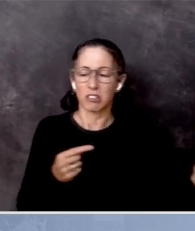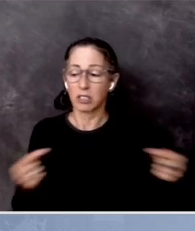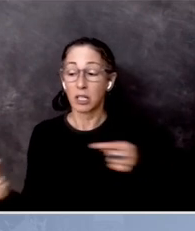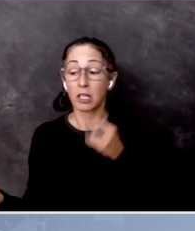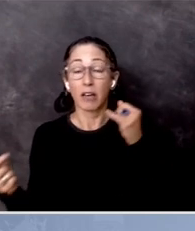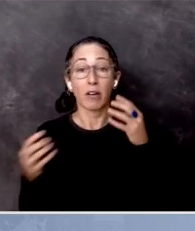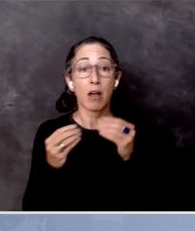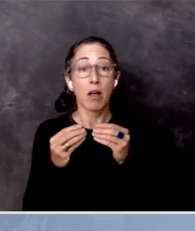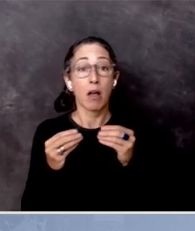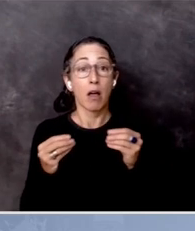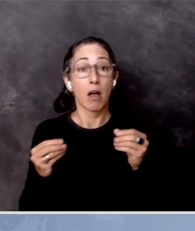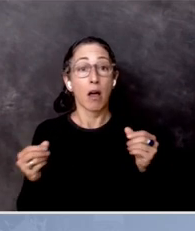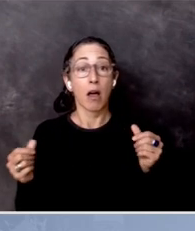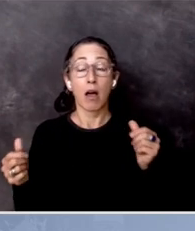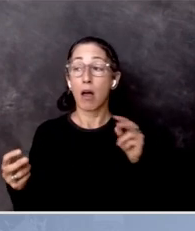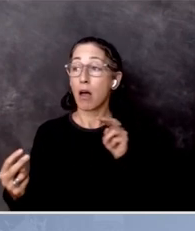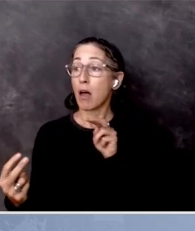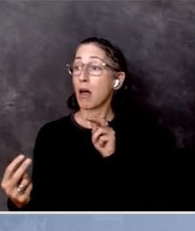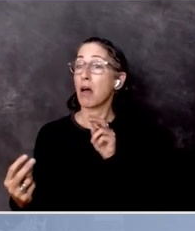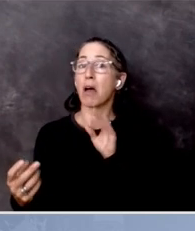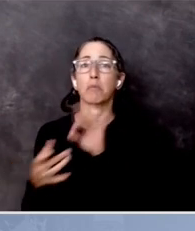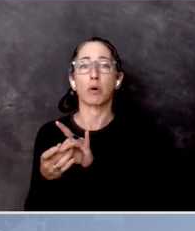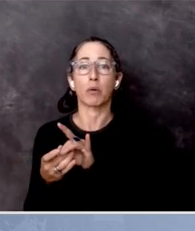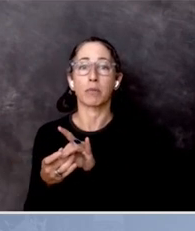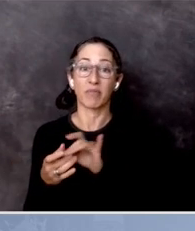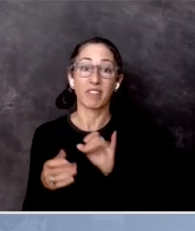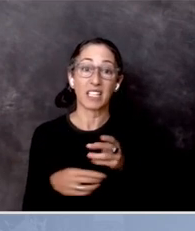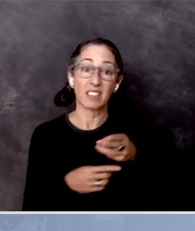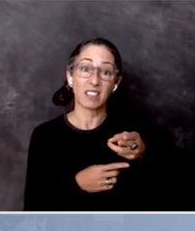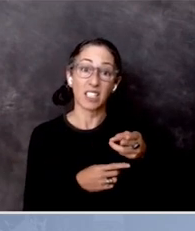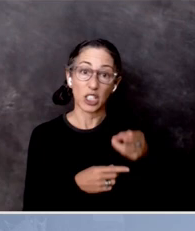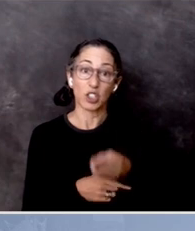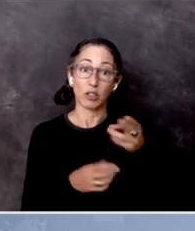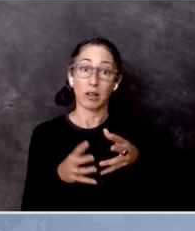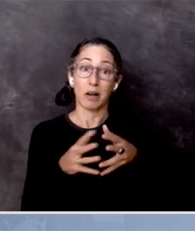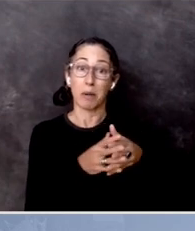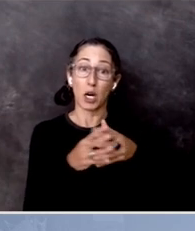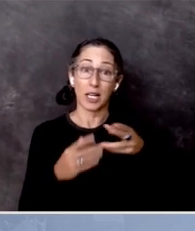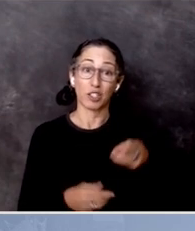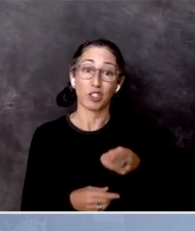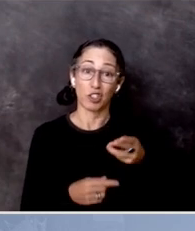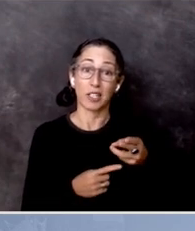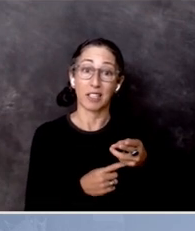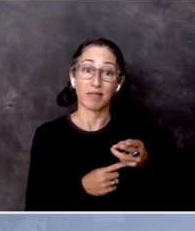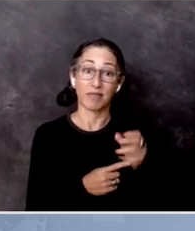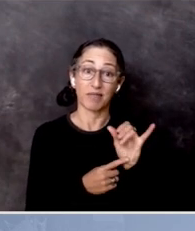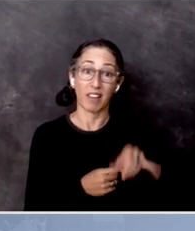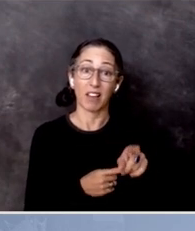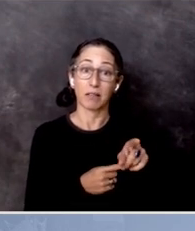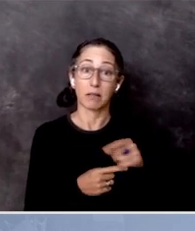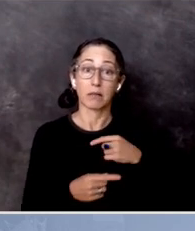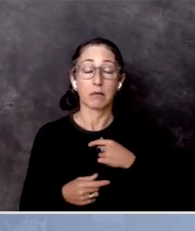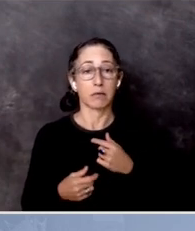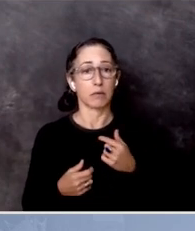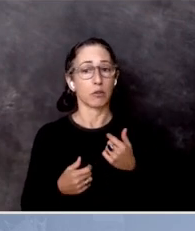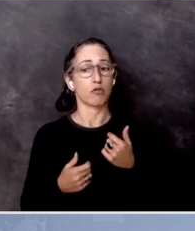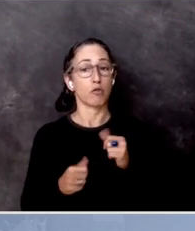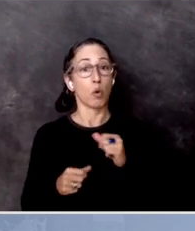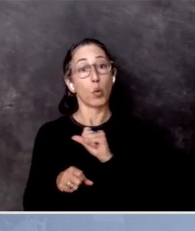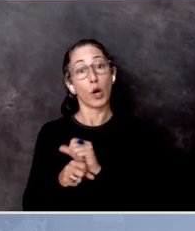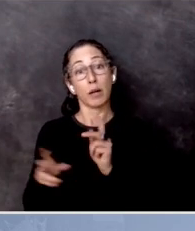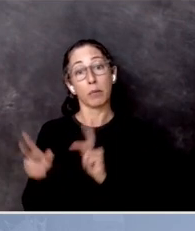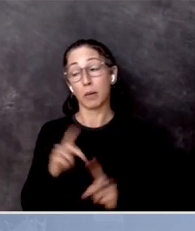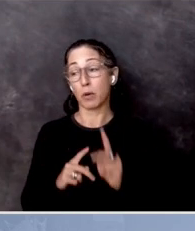And that's been a long history in America, by the way, which is you try to distract working people from coming